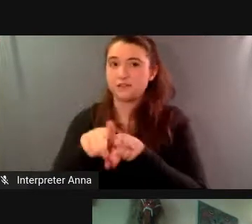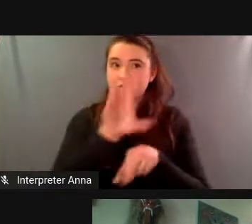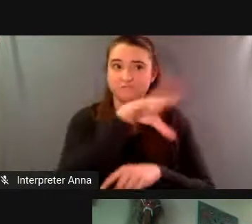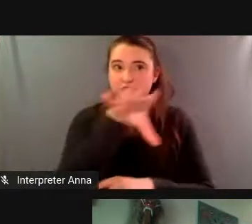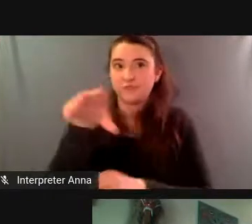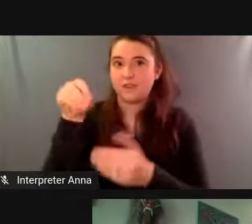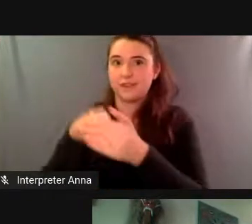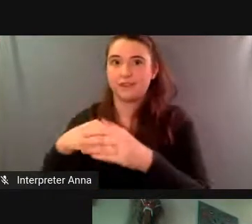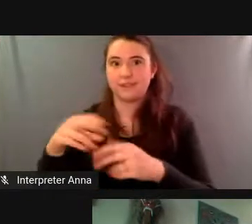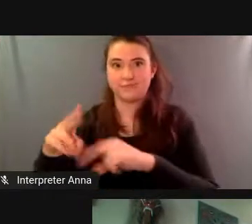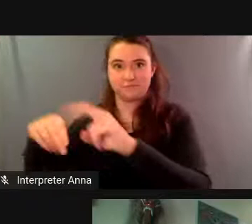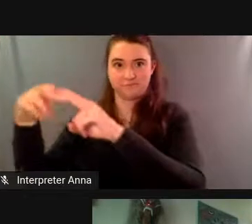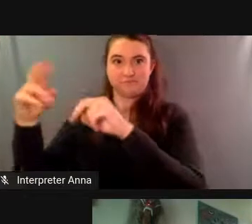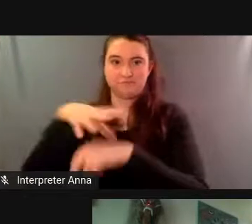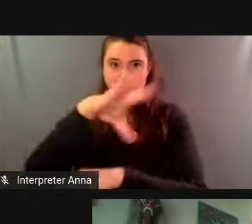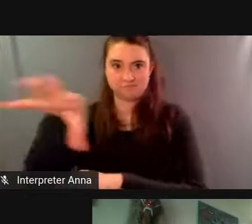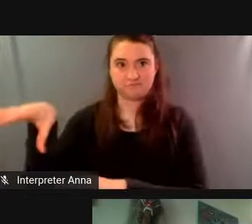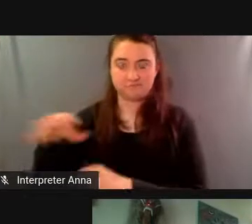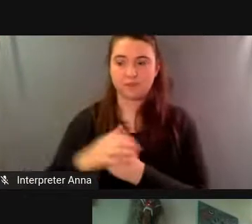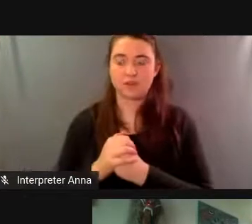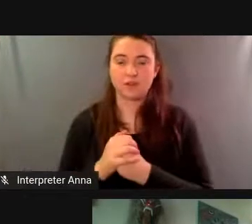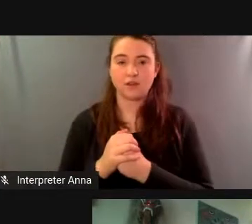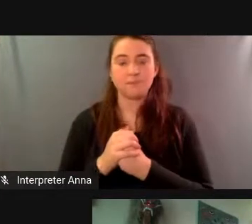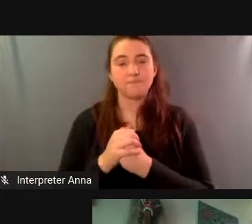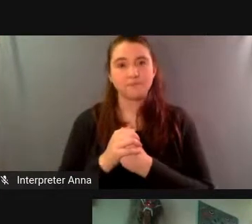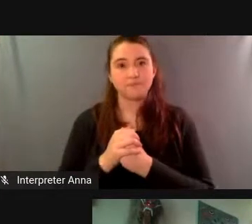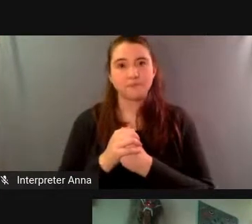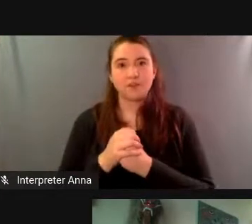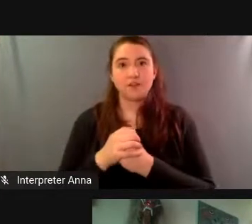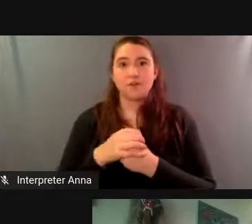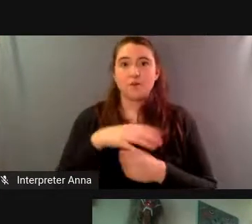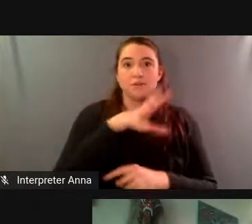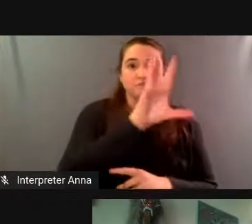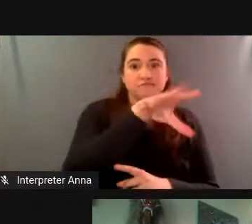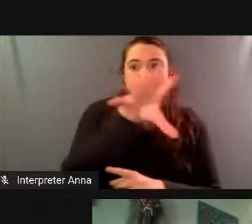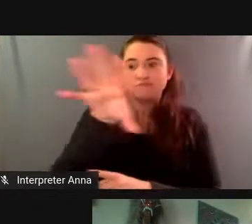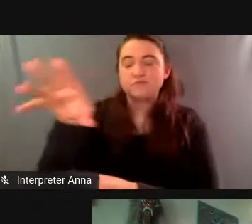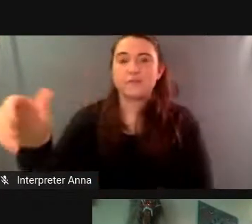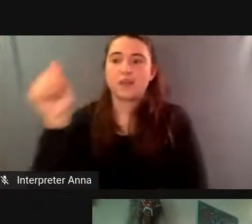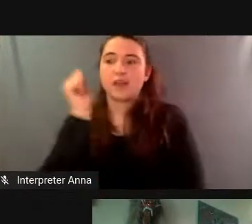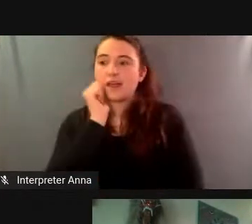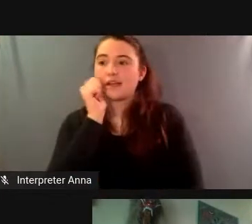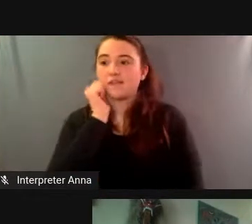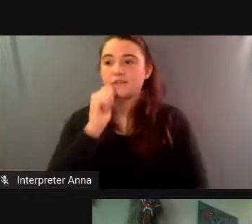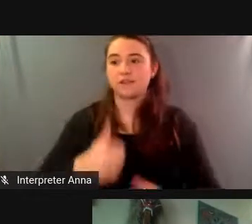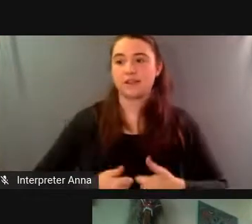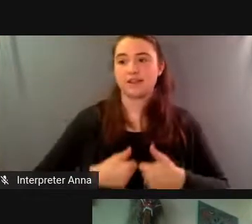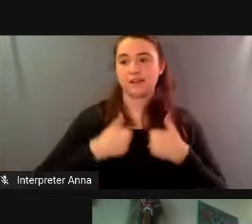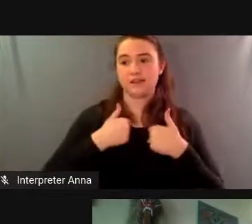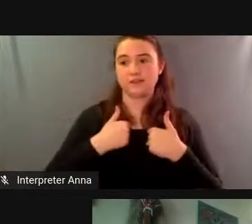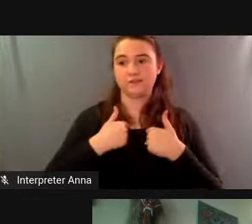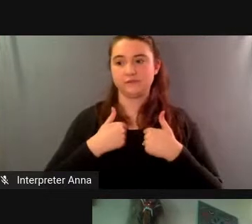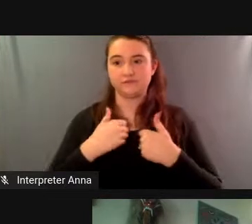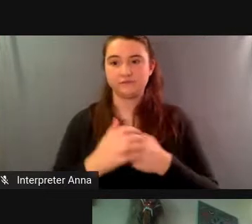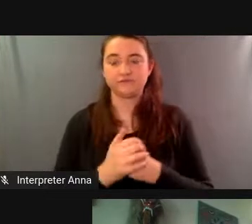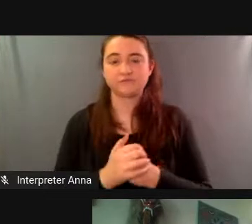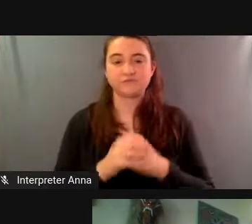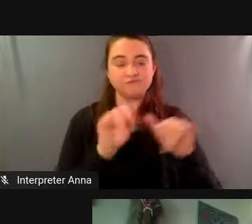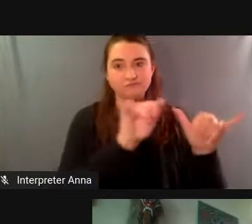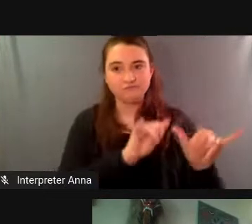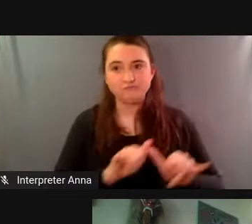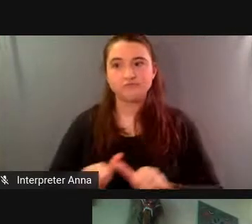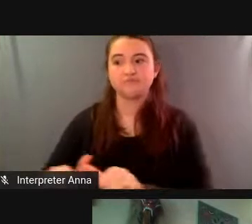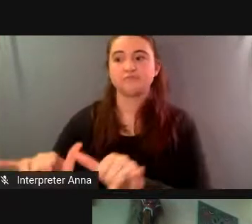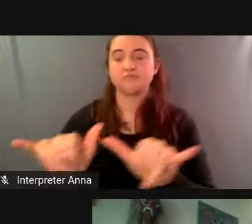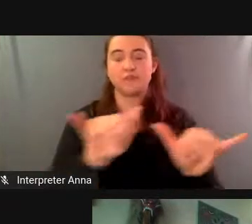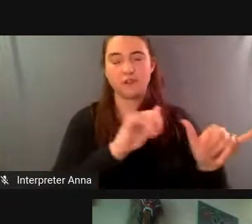that documented the day-to-day life of the biospherians so um it's it's a really byzantine story with